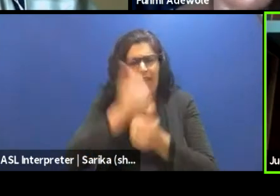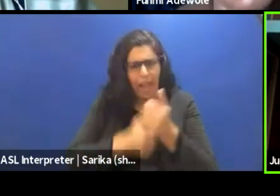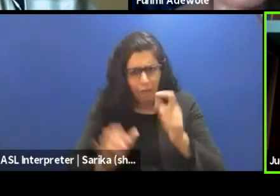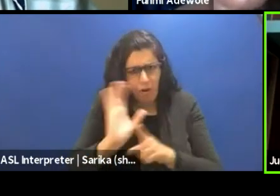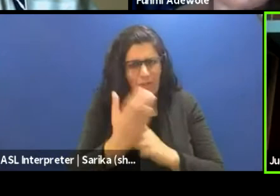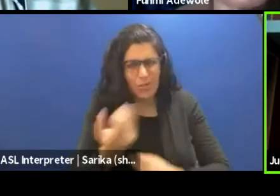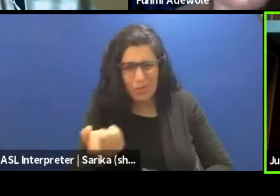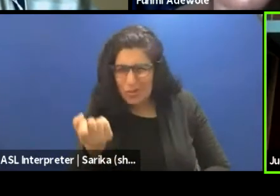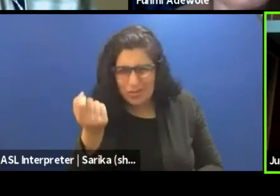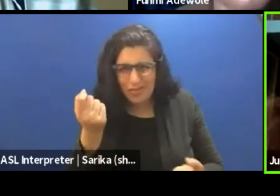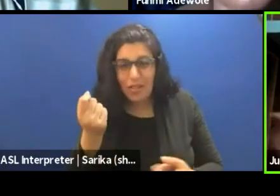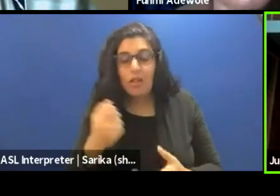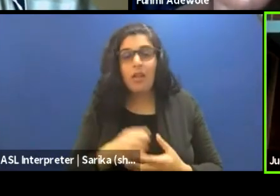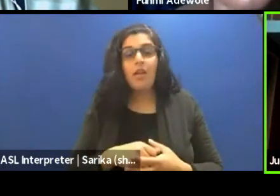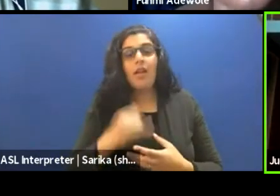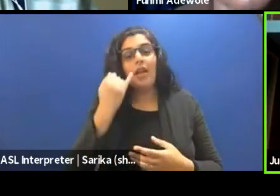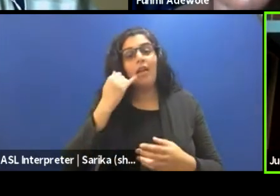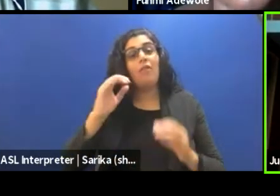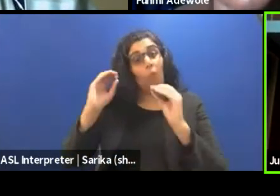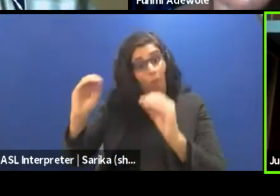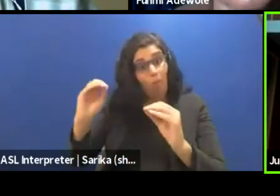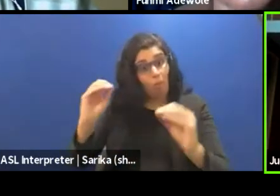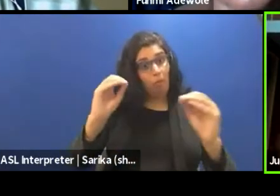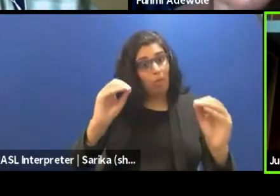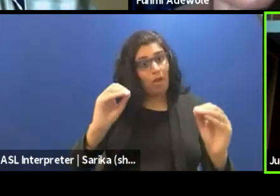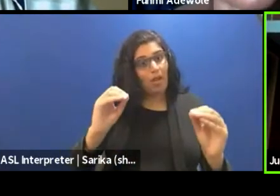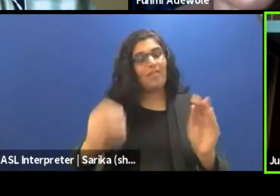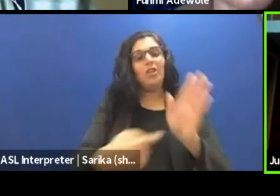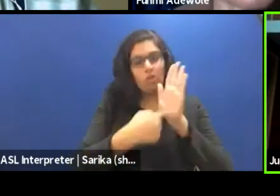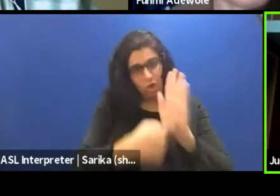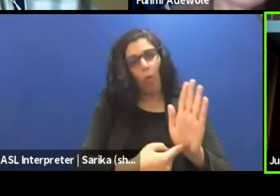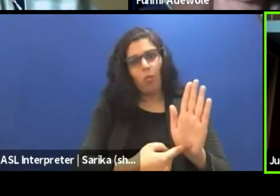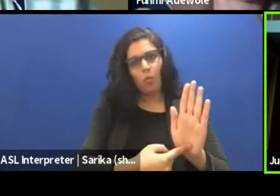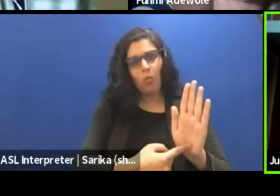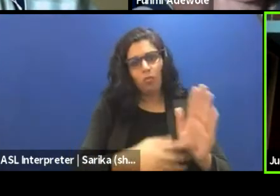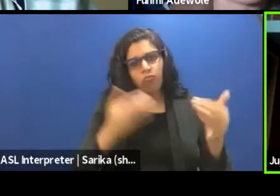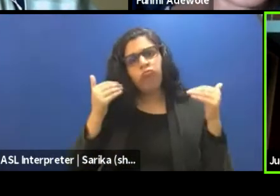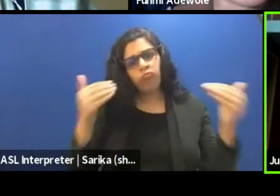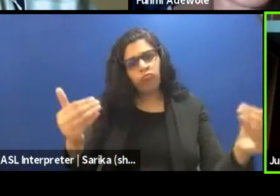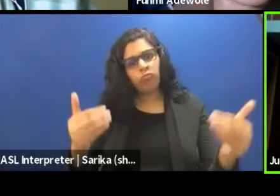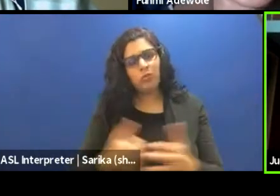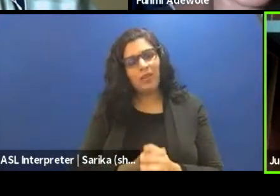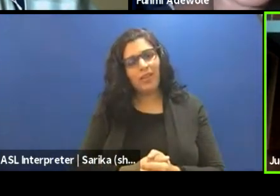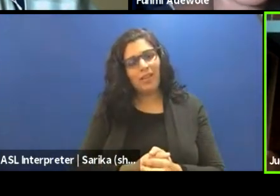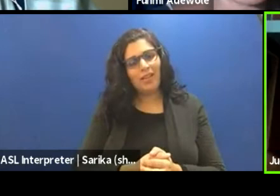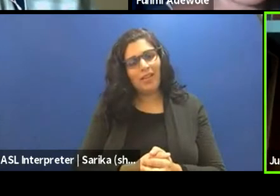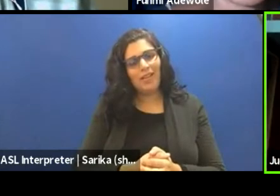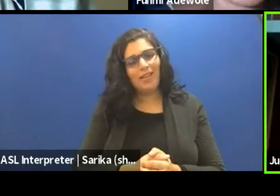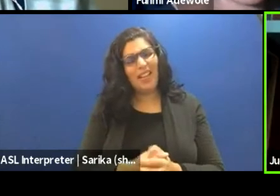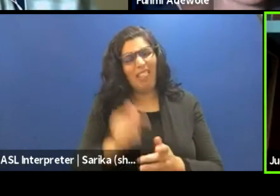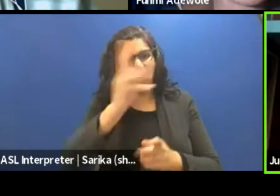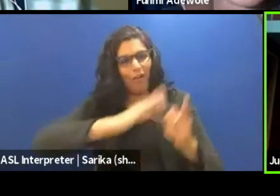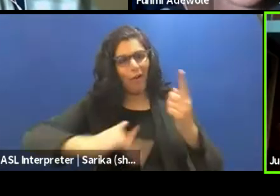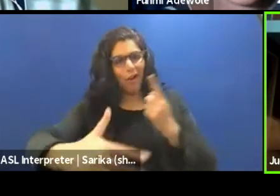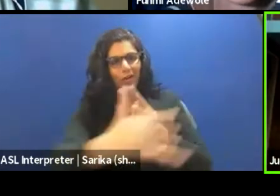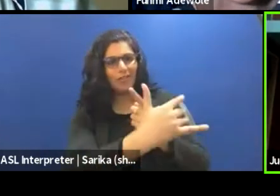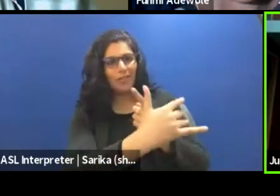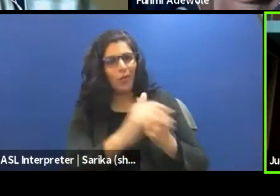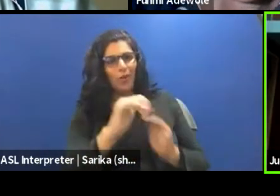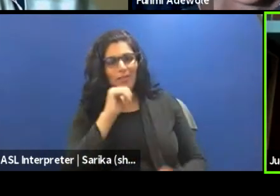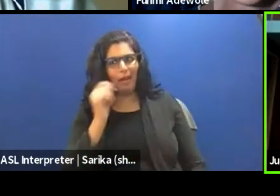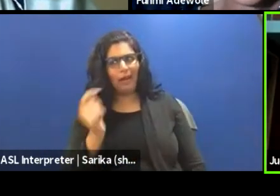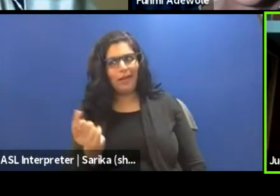get what I mean? So if you are going to educate them, then you have to show the bottom of the shoe in a context where it does not